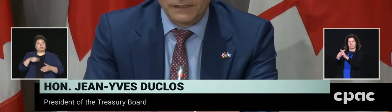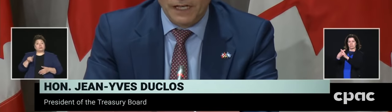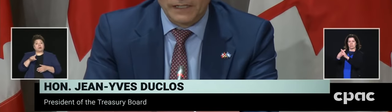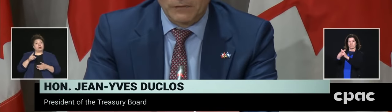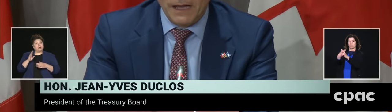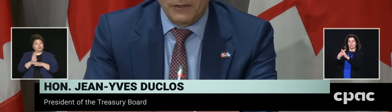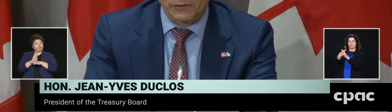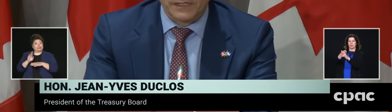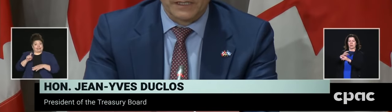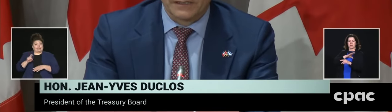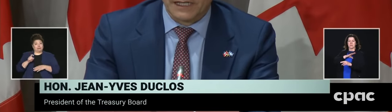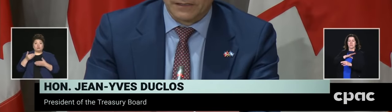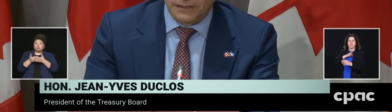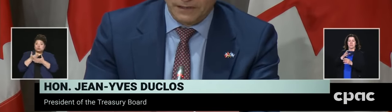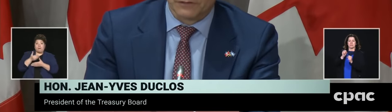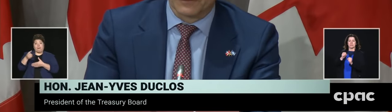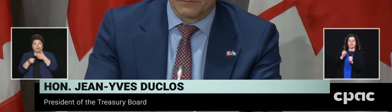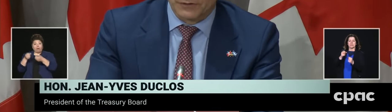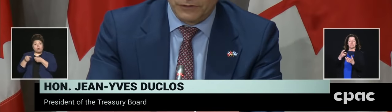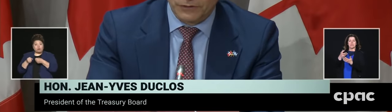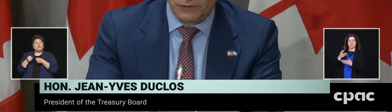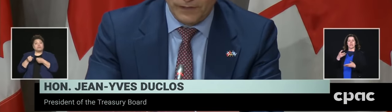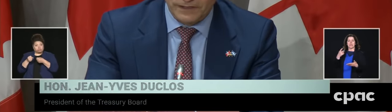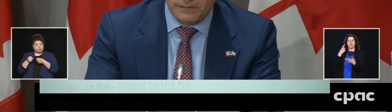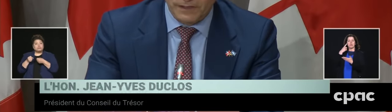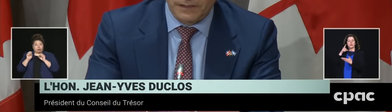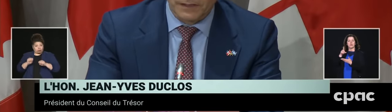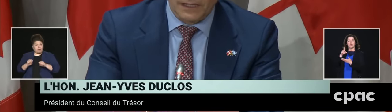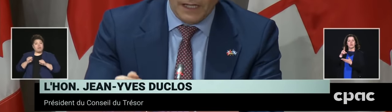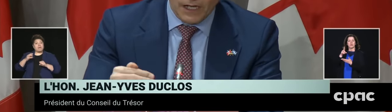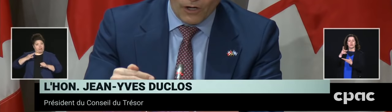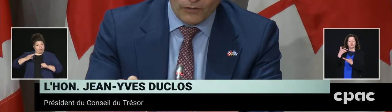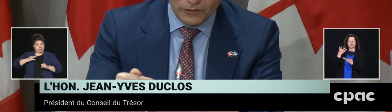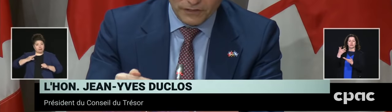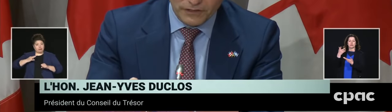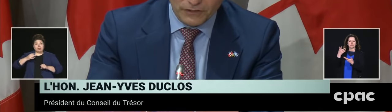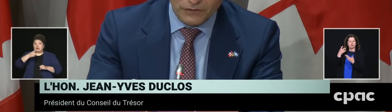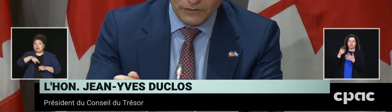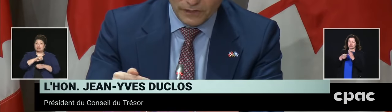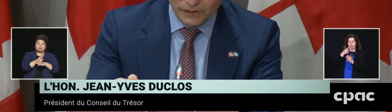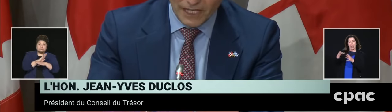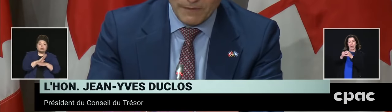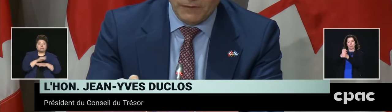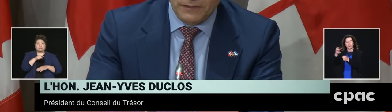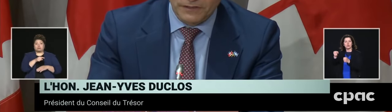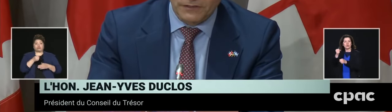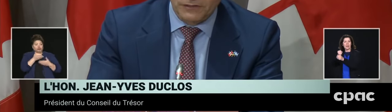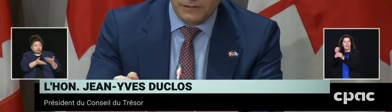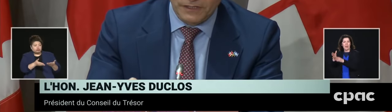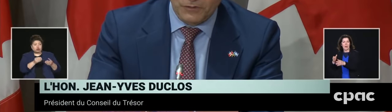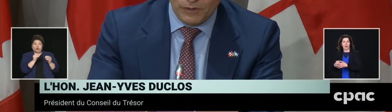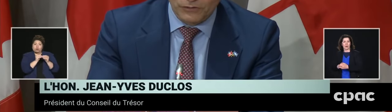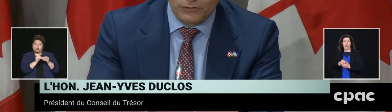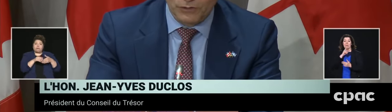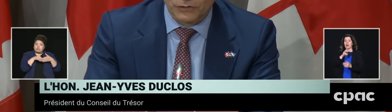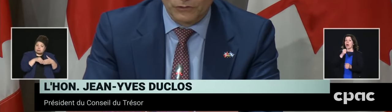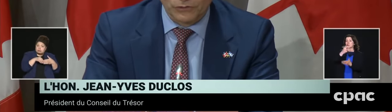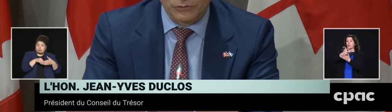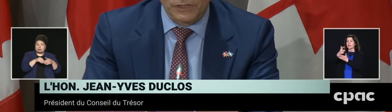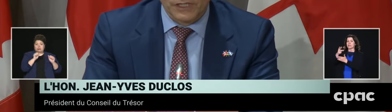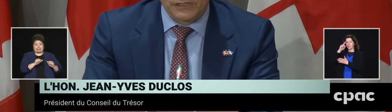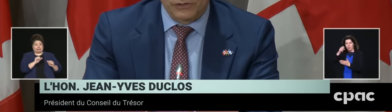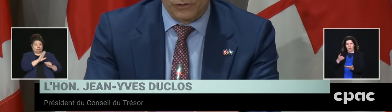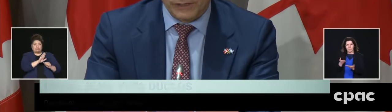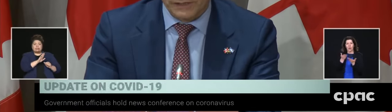it's designed in a manner that gives the businesses the flexibility on the decision and the timing of the decision that they want to